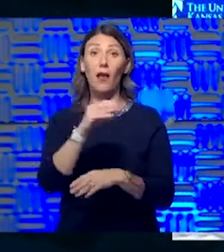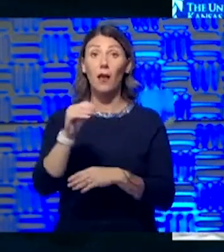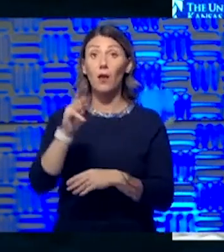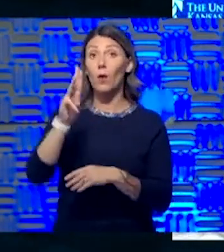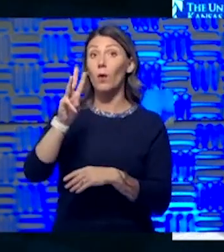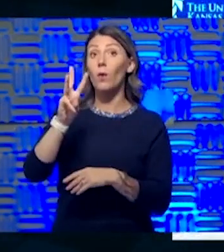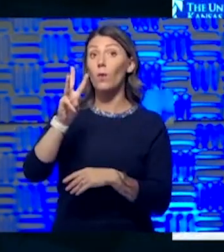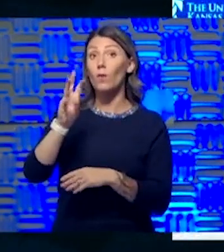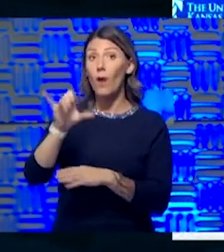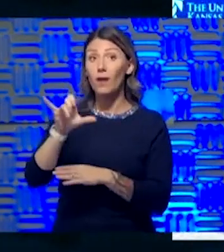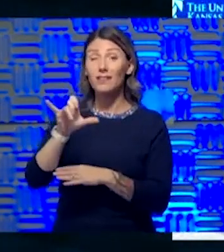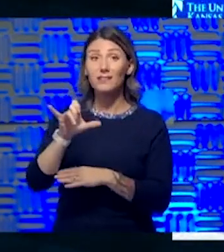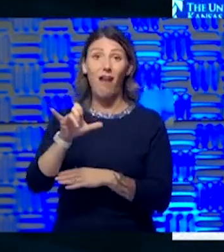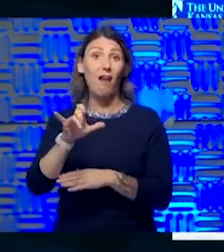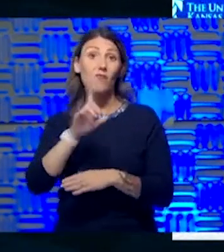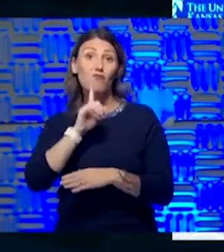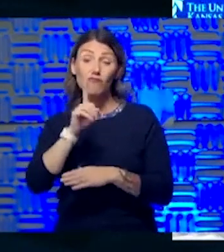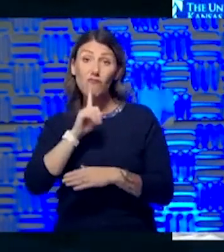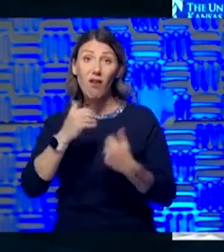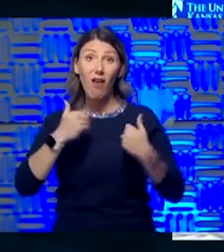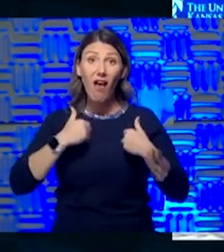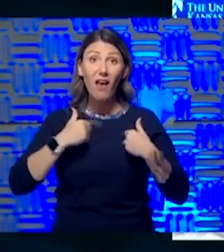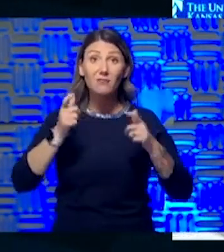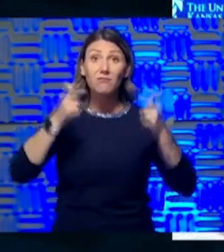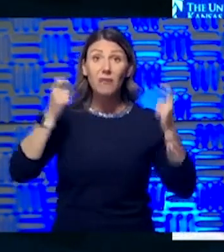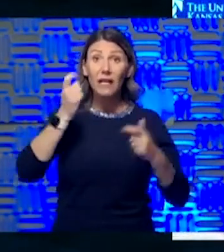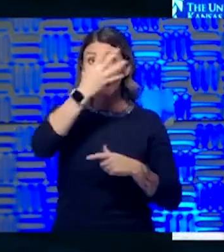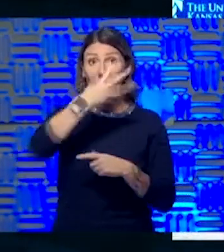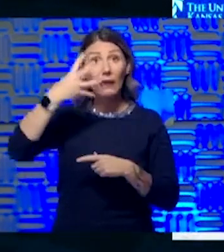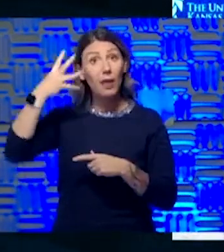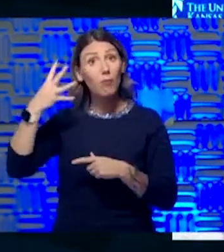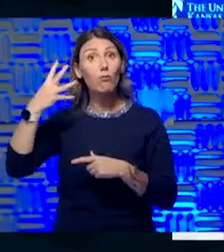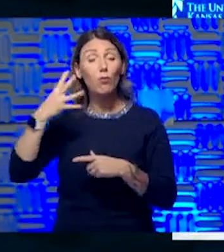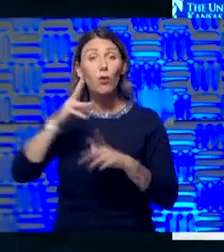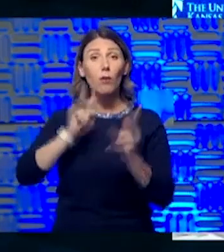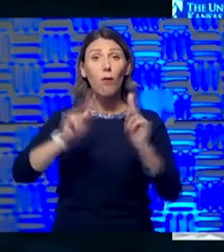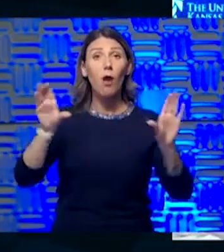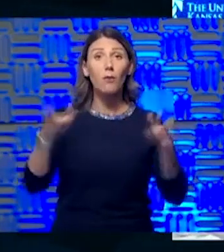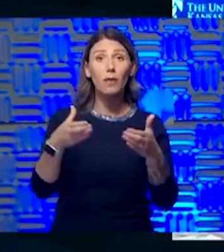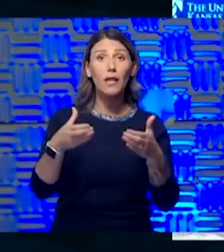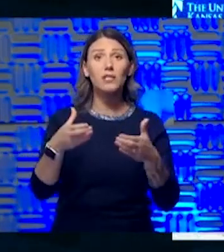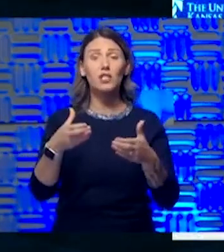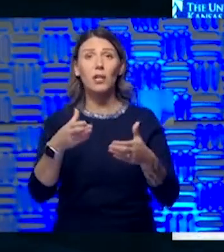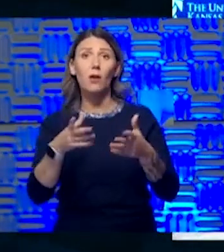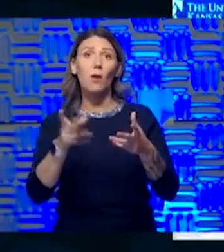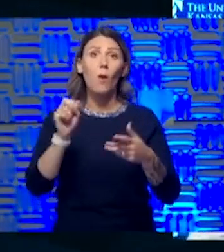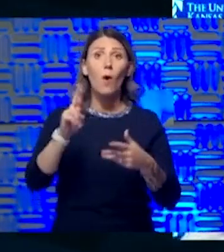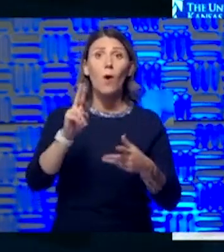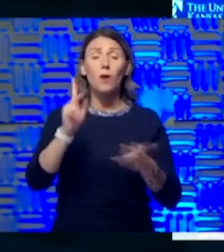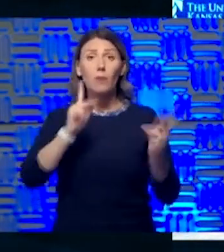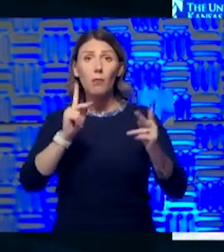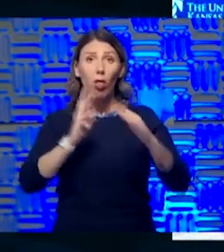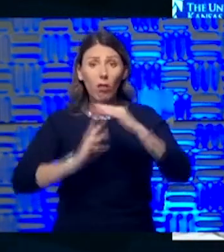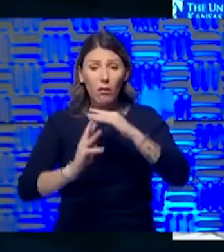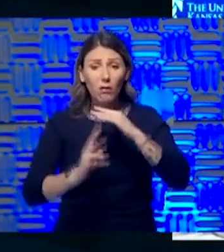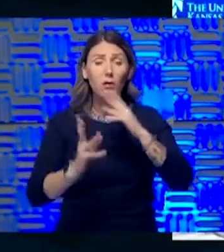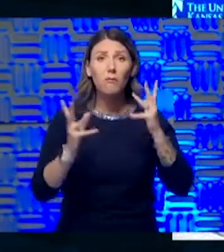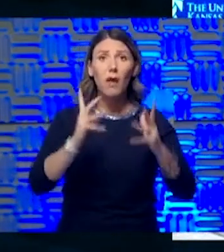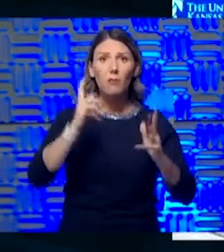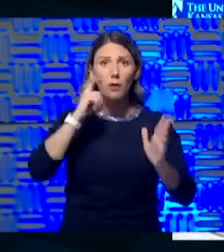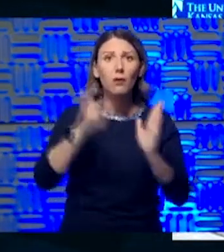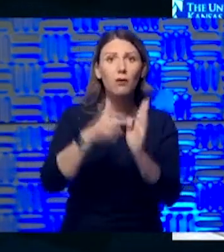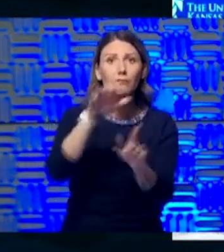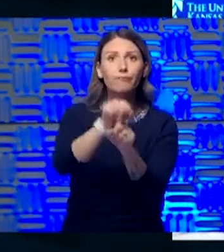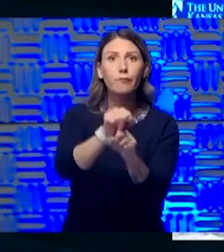population, and that's got to be especially terrifying to people to think, oh, I'll be discovered and deported or whatever. So that just adds, I think, to some of the public